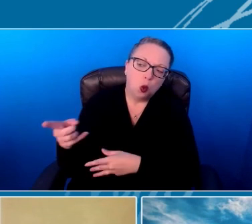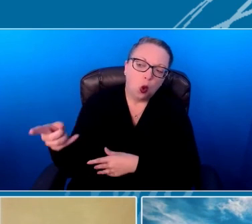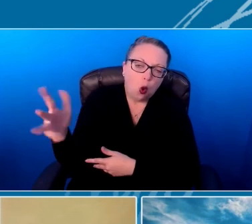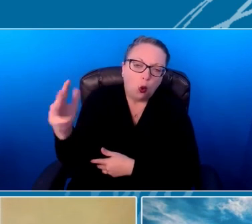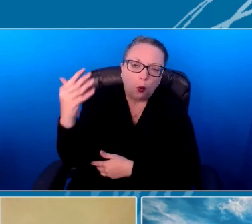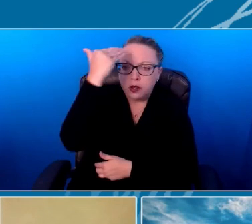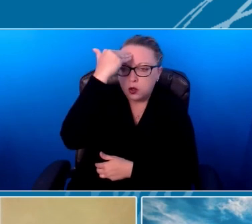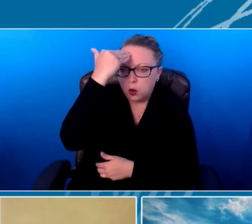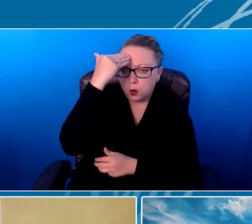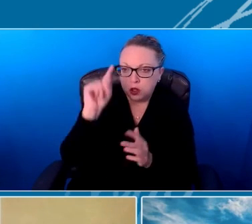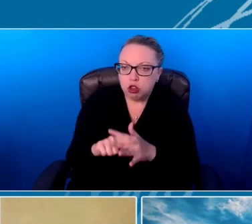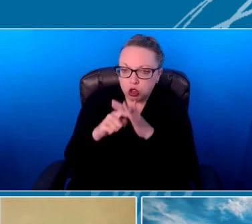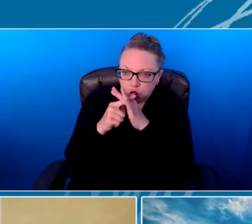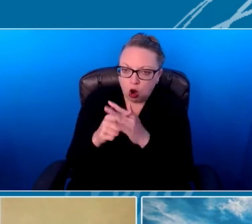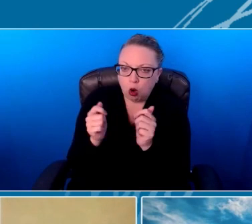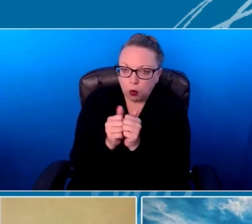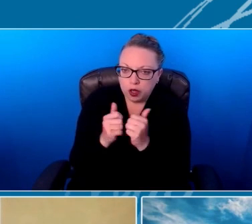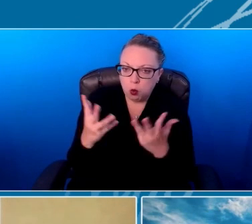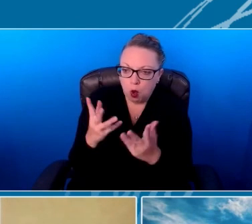Start with what they know.